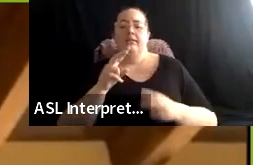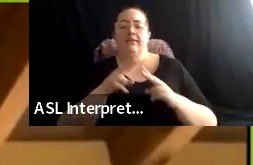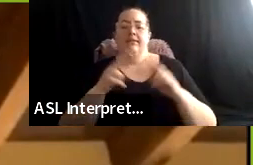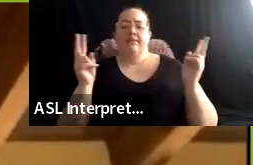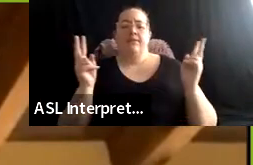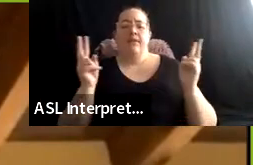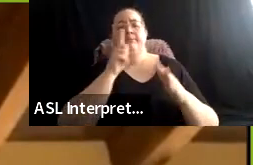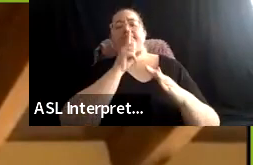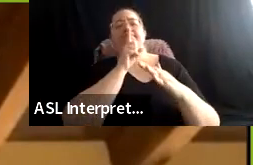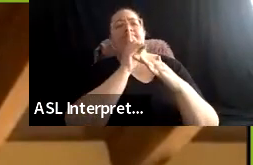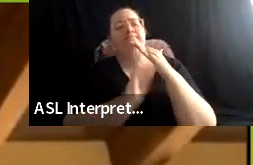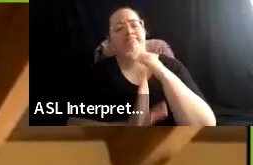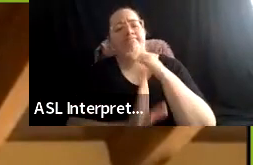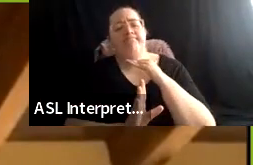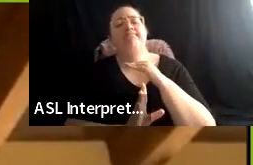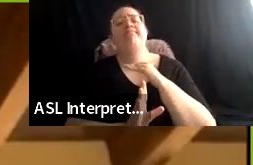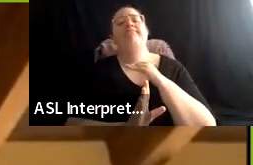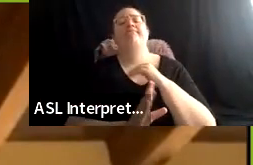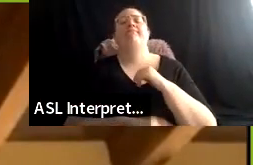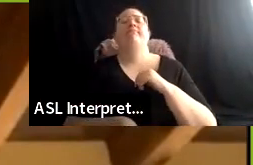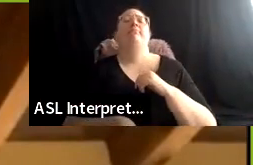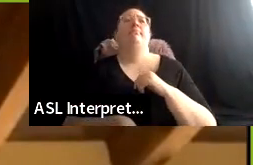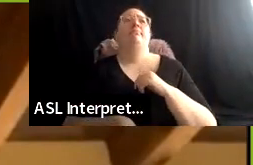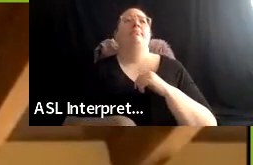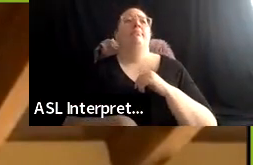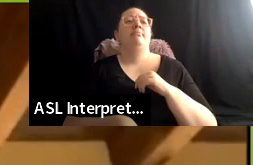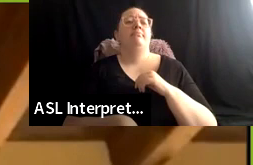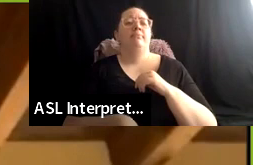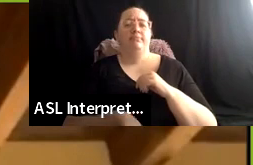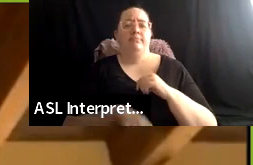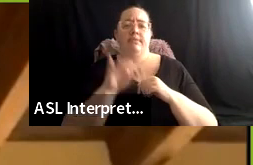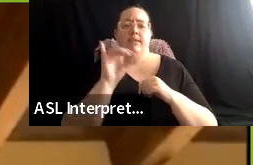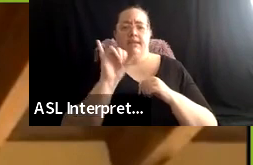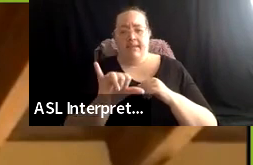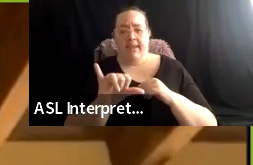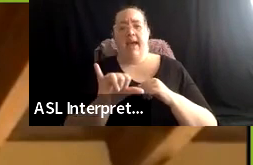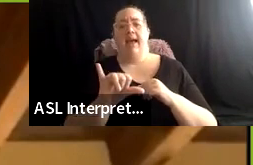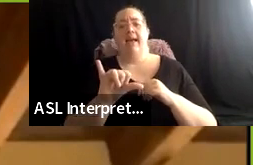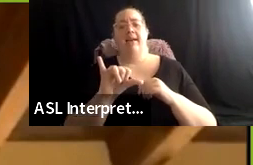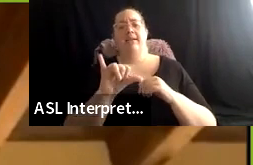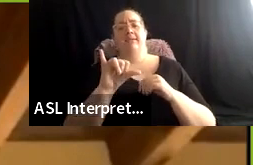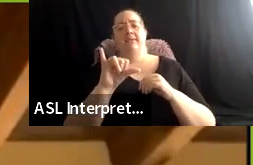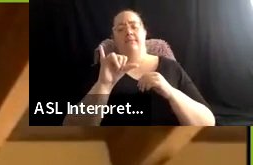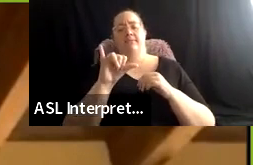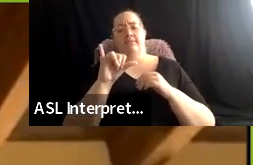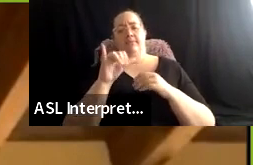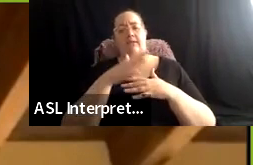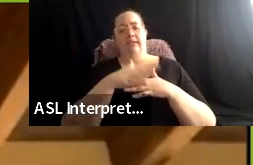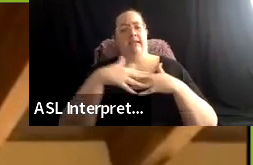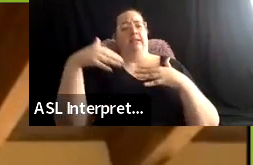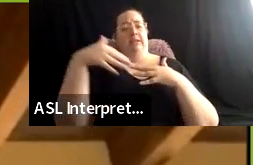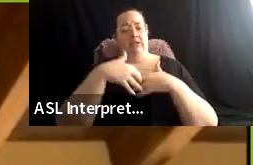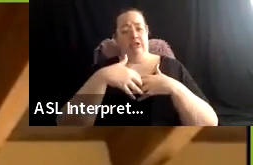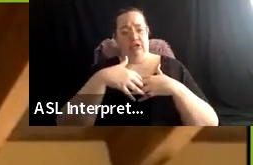that's the indigenous futurism at its heart that I think, you know,